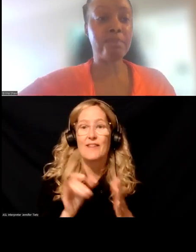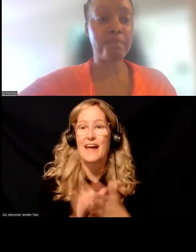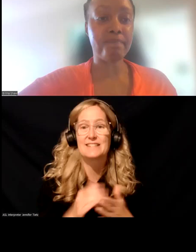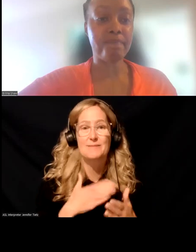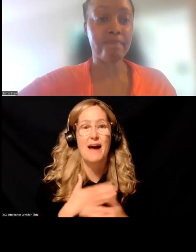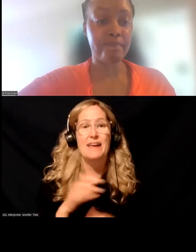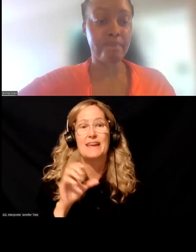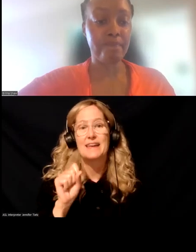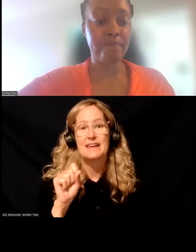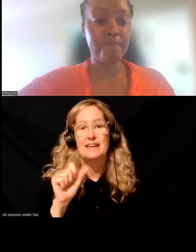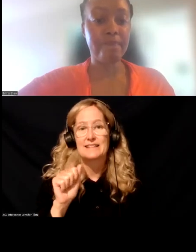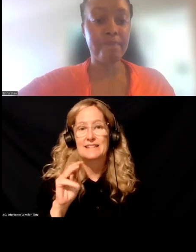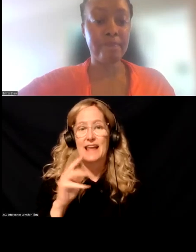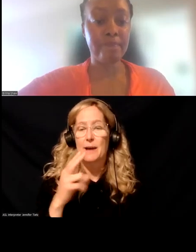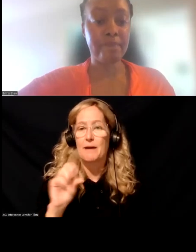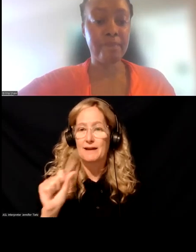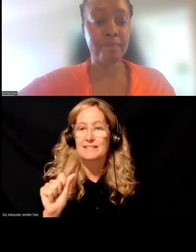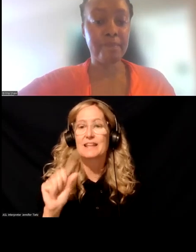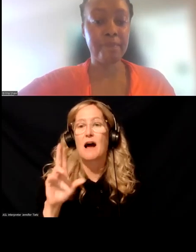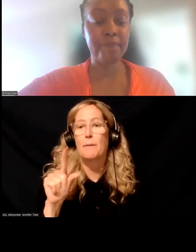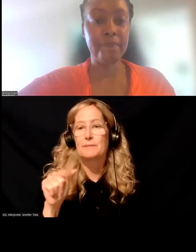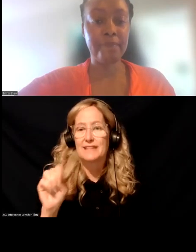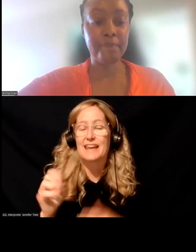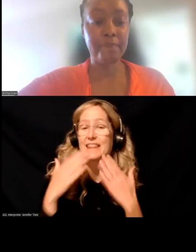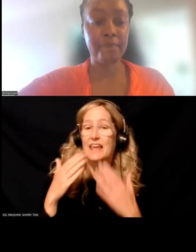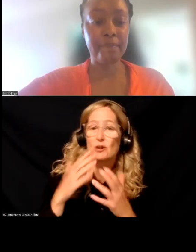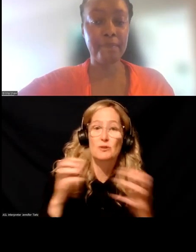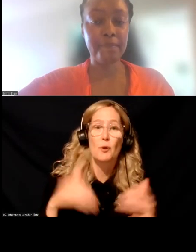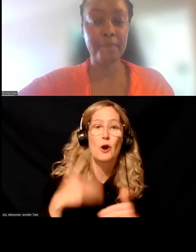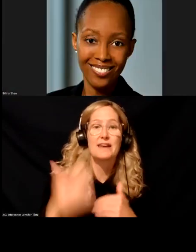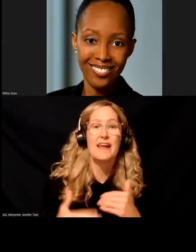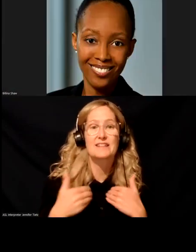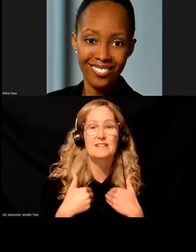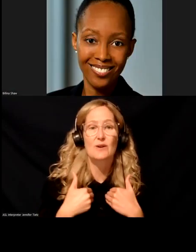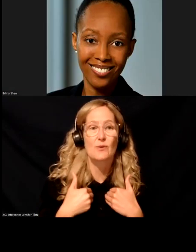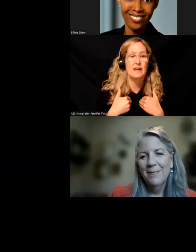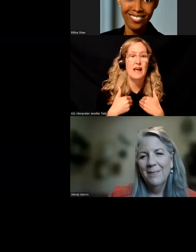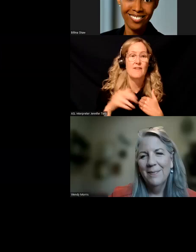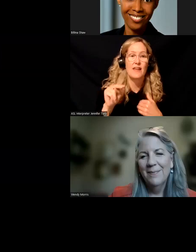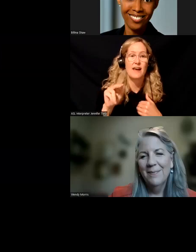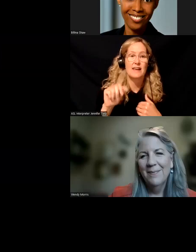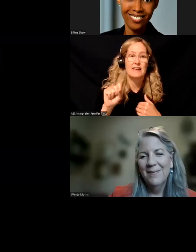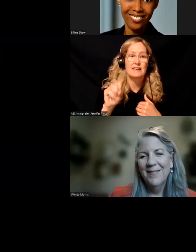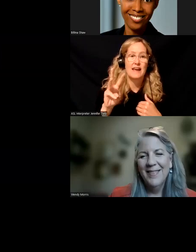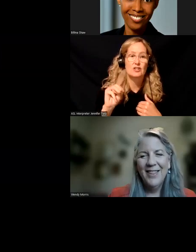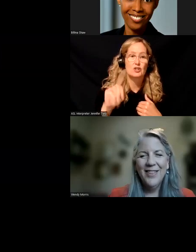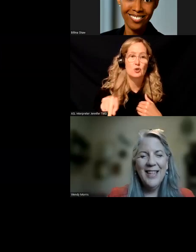SAMHSA update. Thank you so much. Um, next up, have the NASHPD update, Wendy Morris.